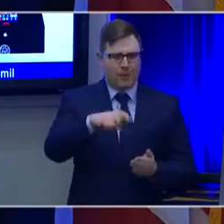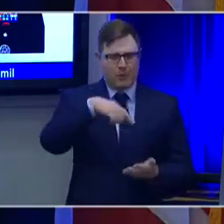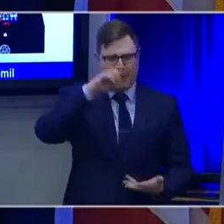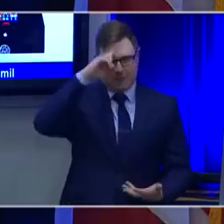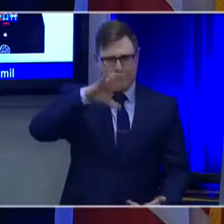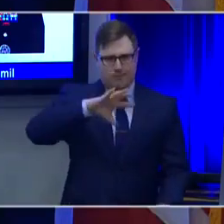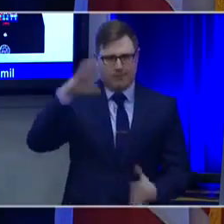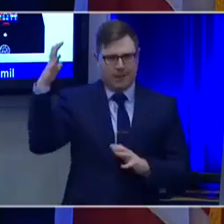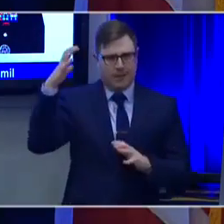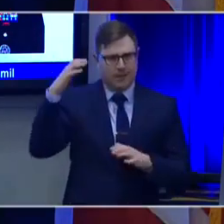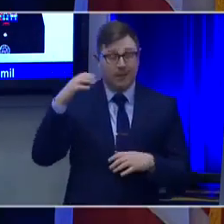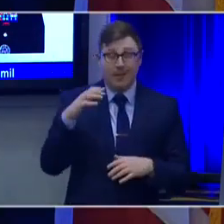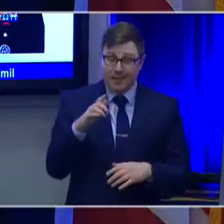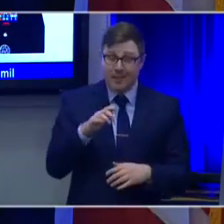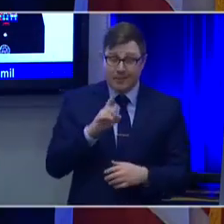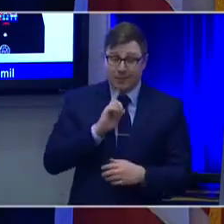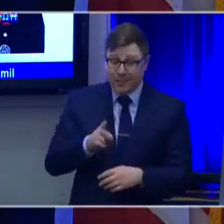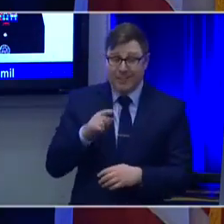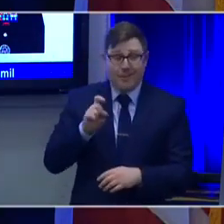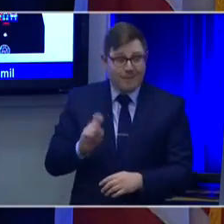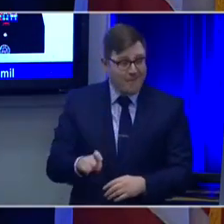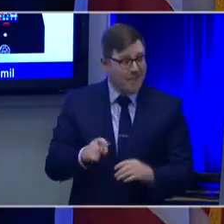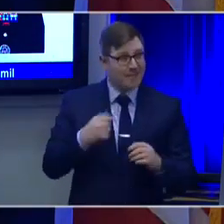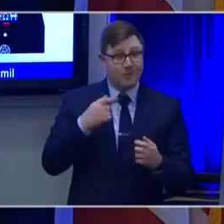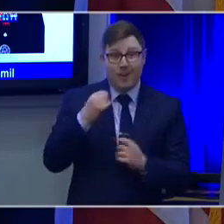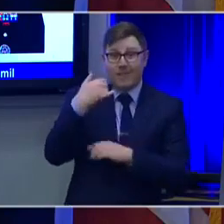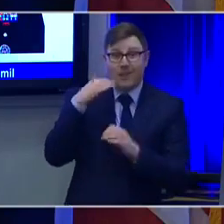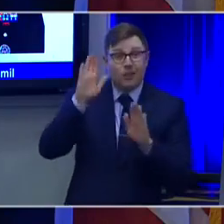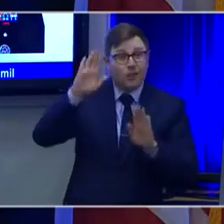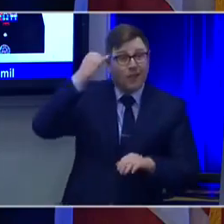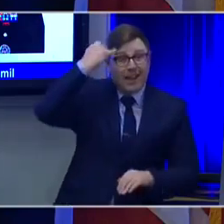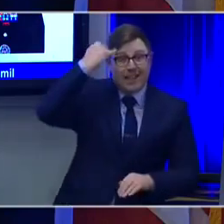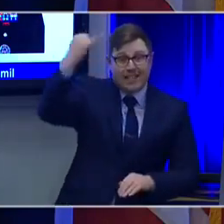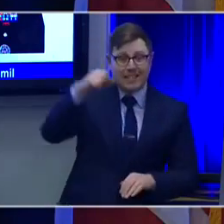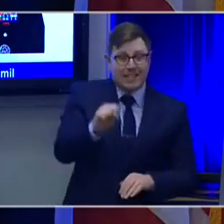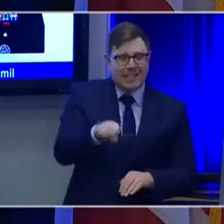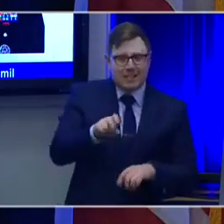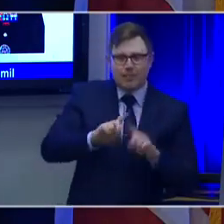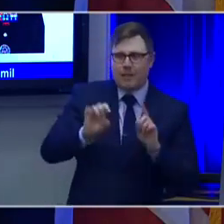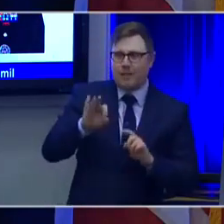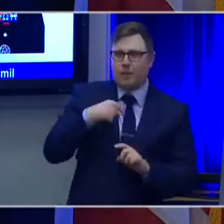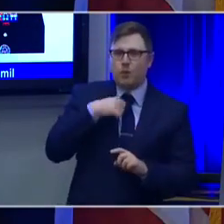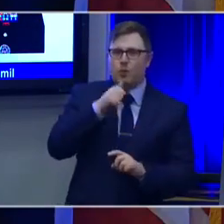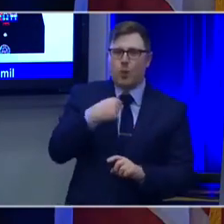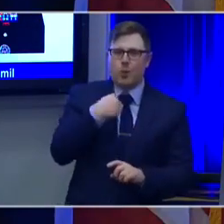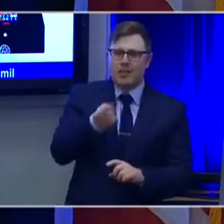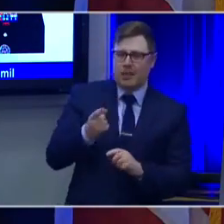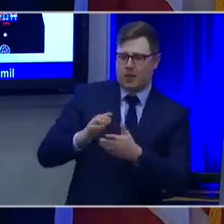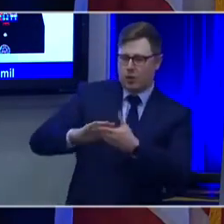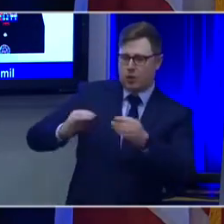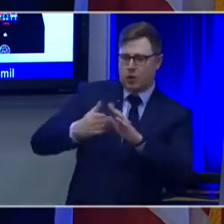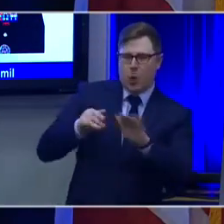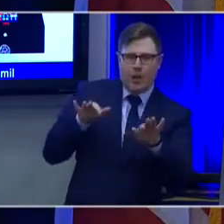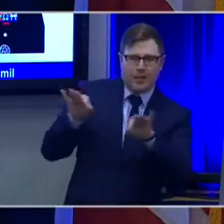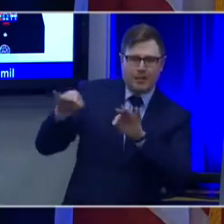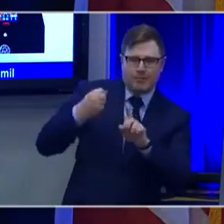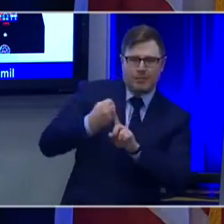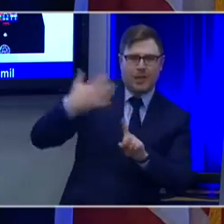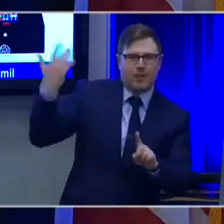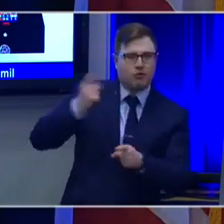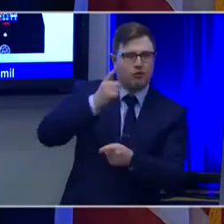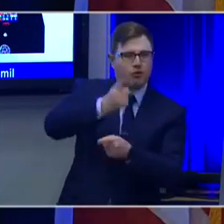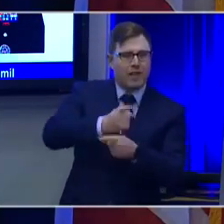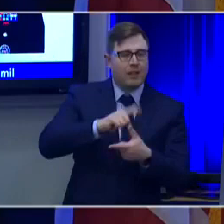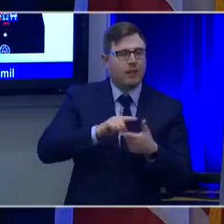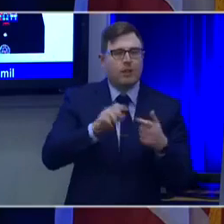funding? Because that's how you're going to get it. This great idea you've got, this new innovation. You're going to have to tell a compelling story